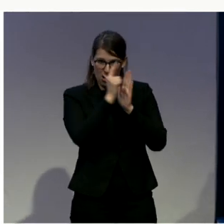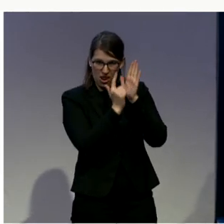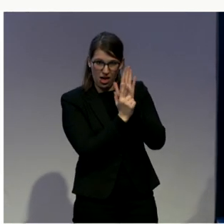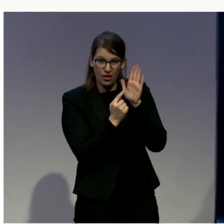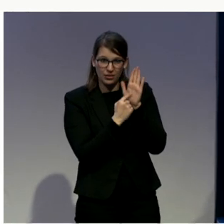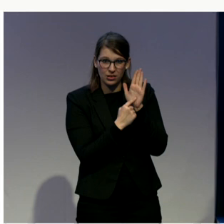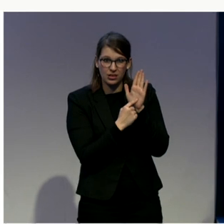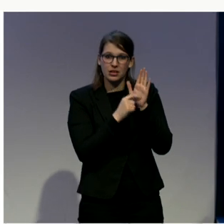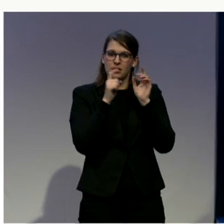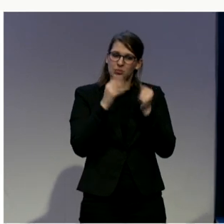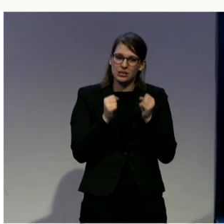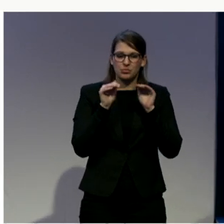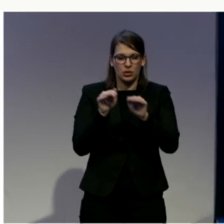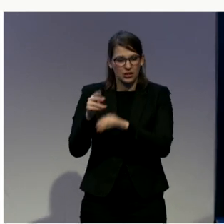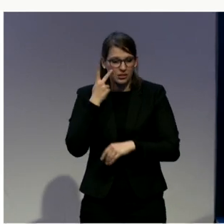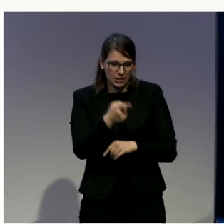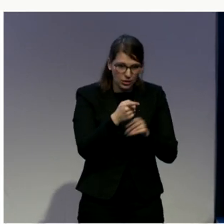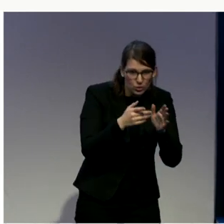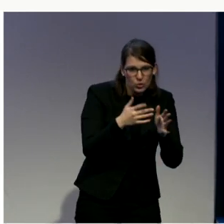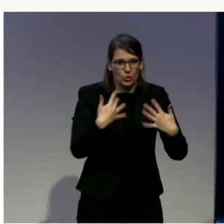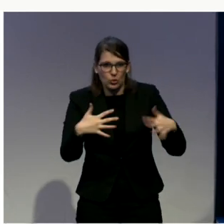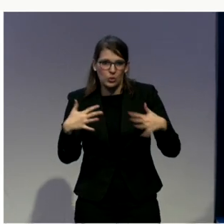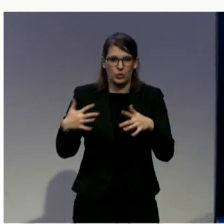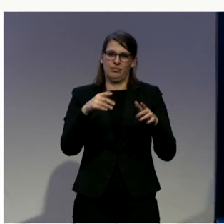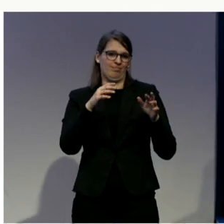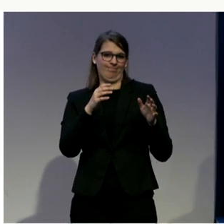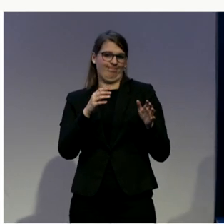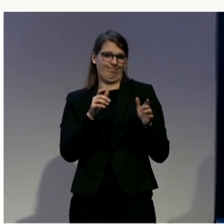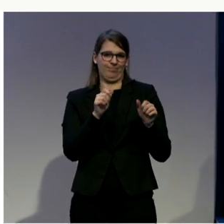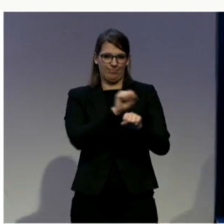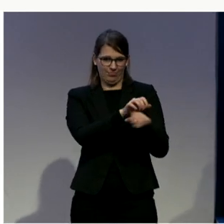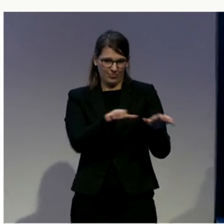Okay, thank you. Any more questions?